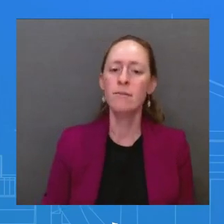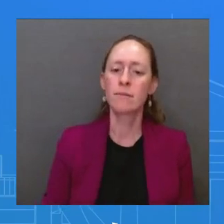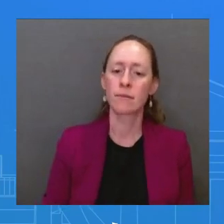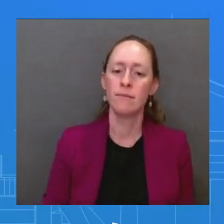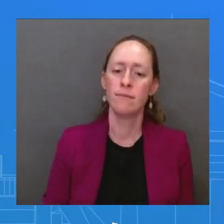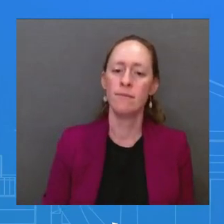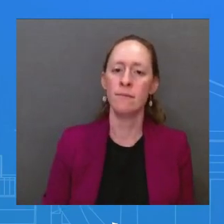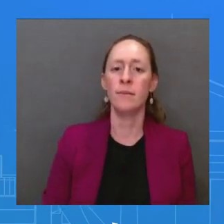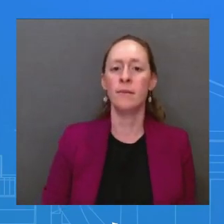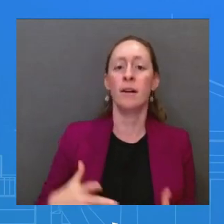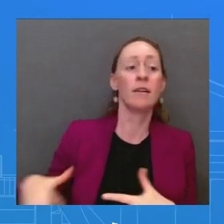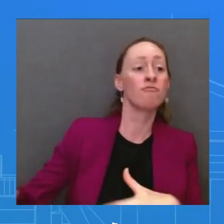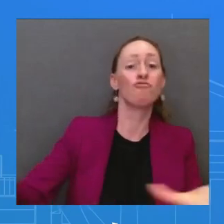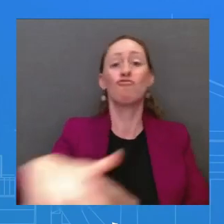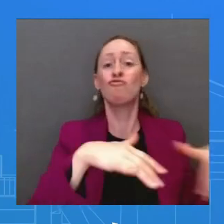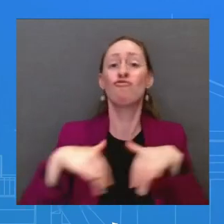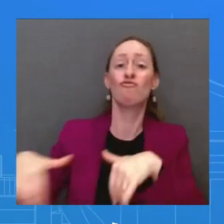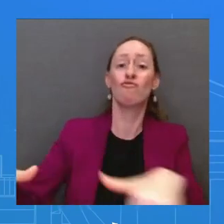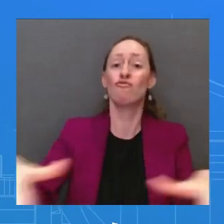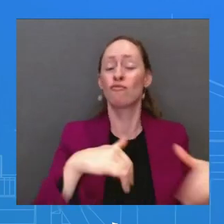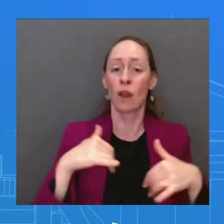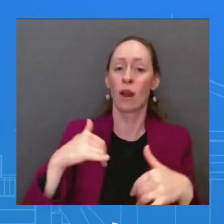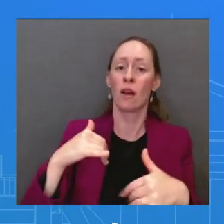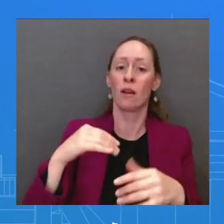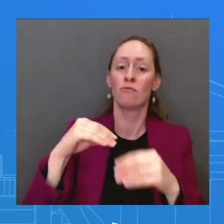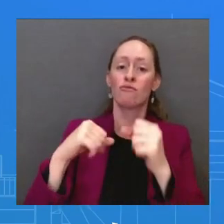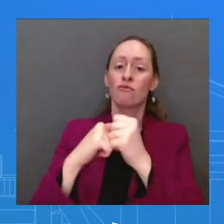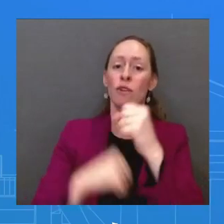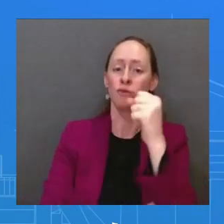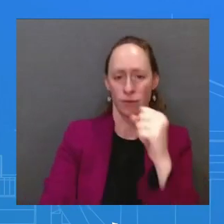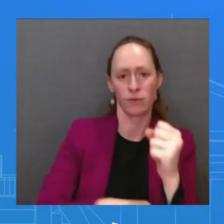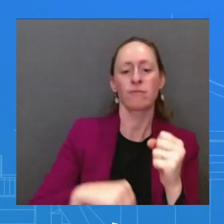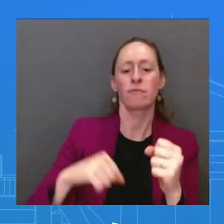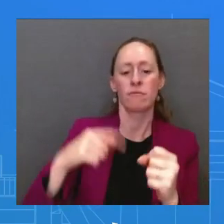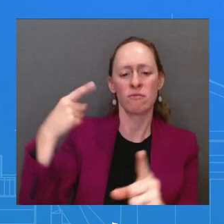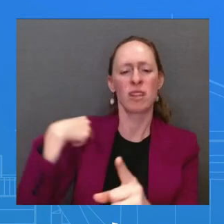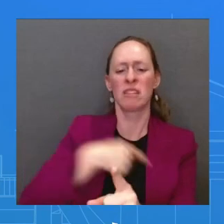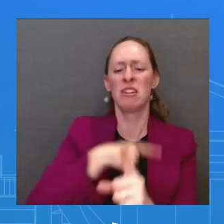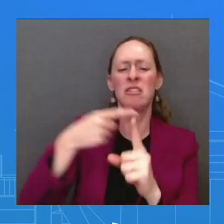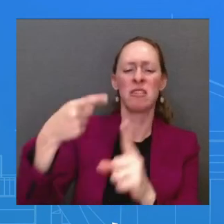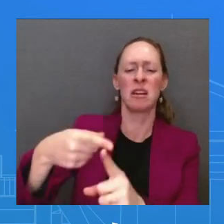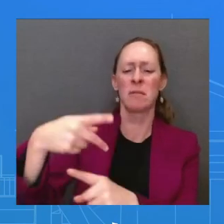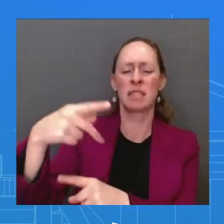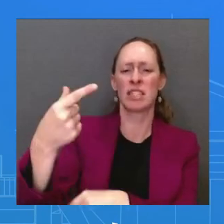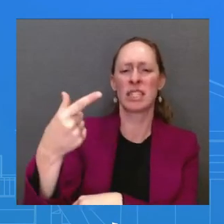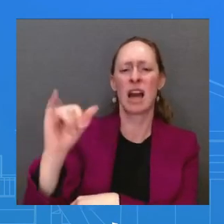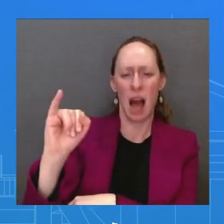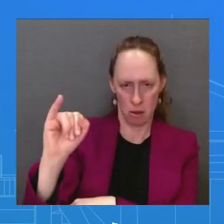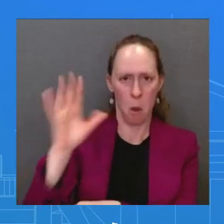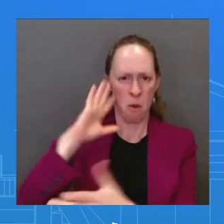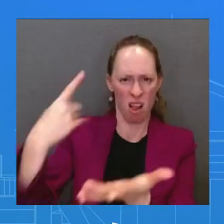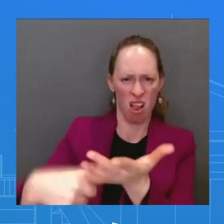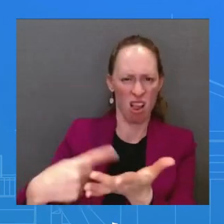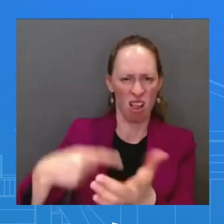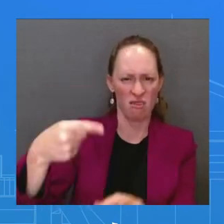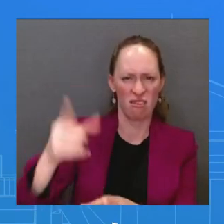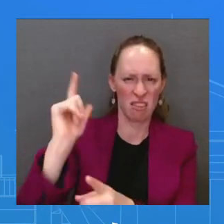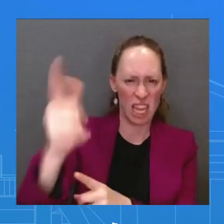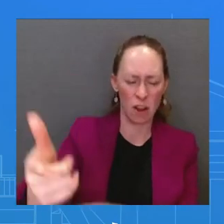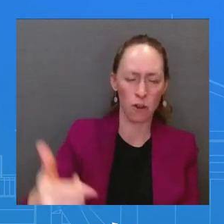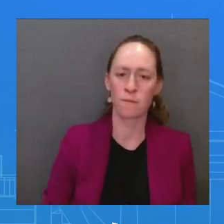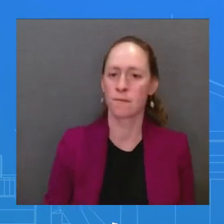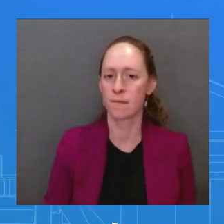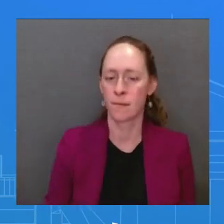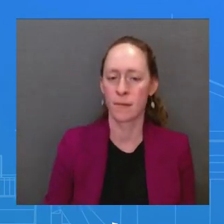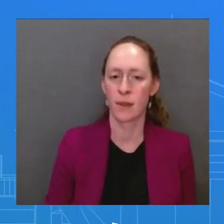We'll have some announcements that we're excited about. Now, we know that there will be continued focus on how the G20 deals with Russia's illegal